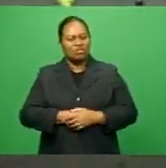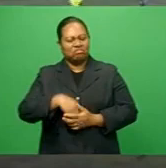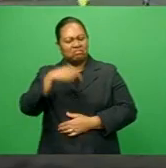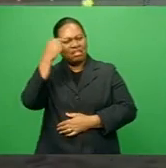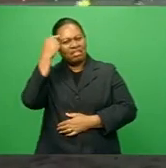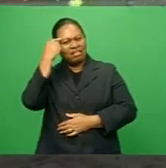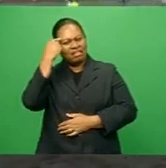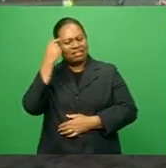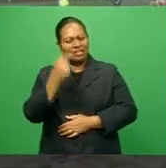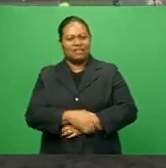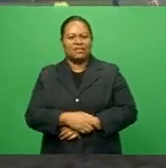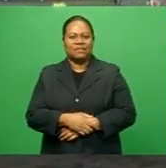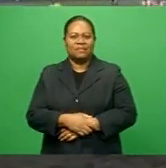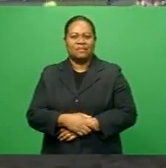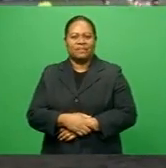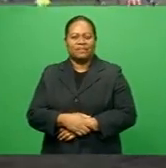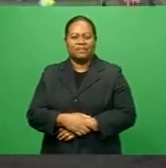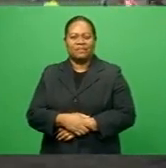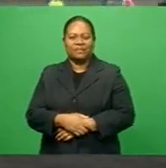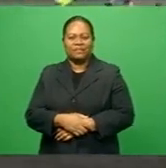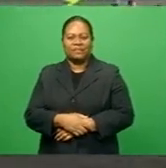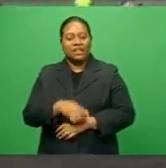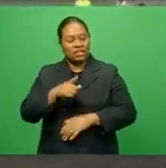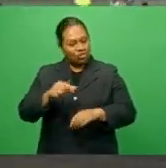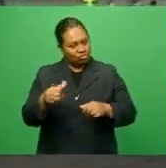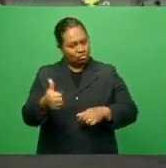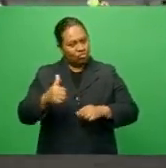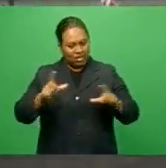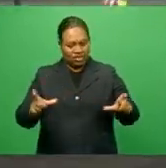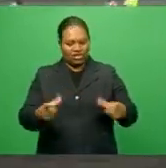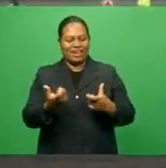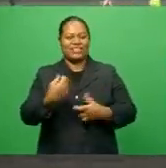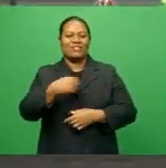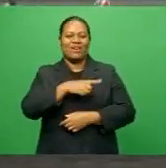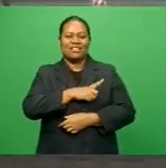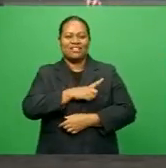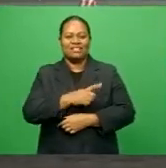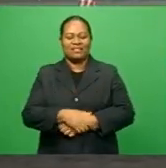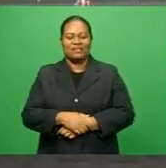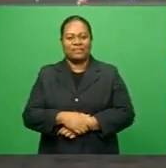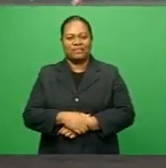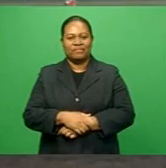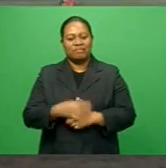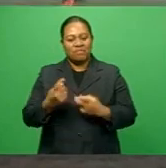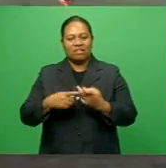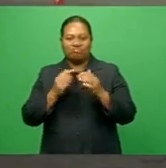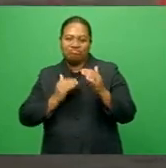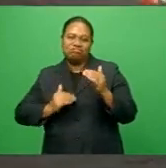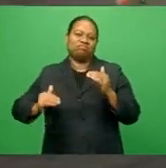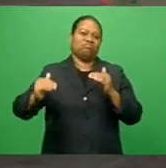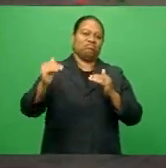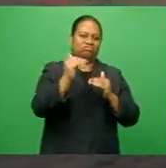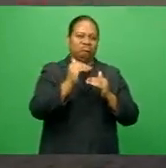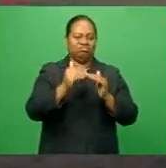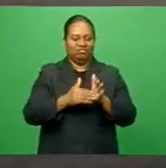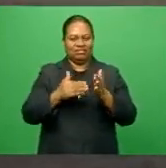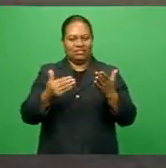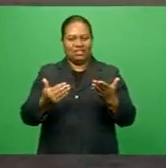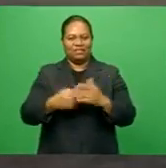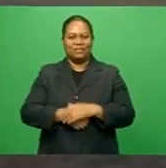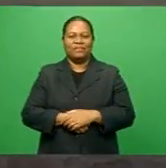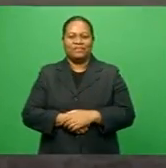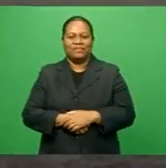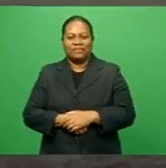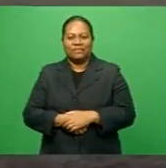that's a good challenge again for us. Maybe another step up, another level up from this game. I